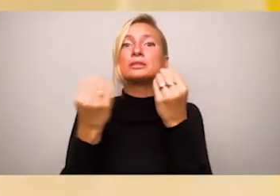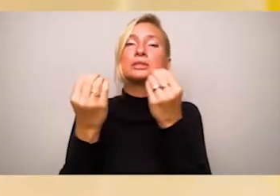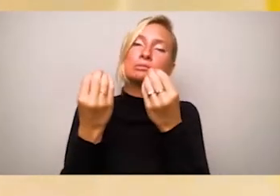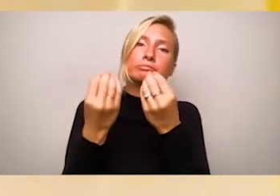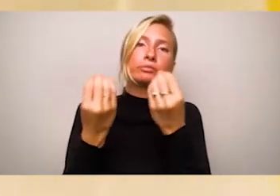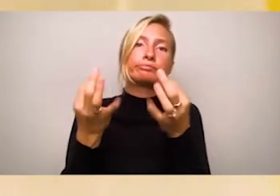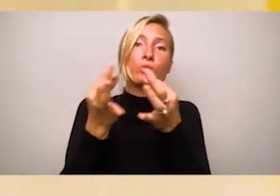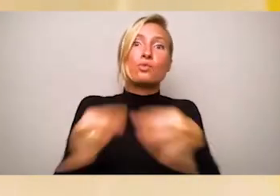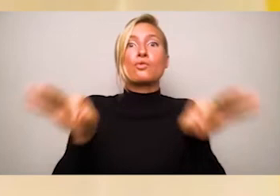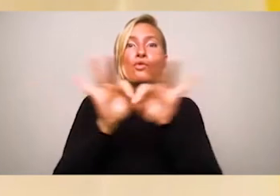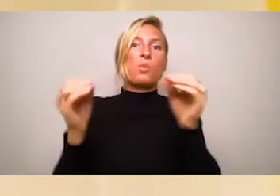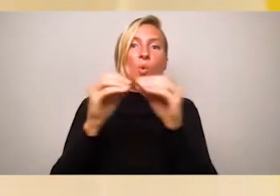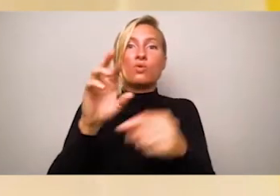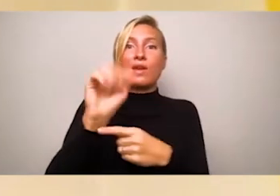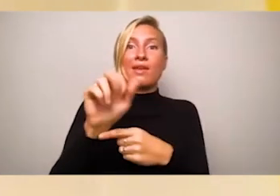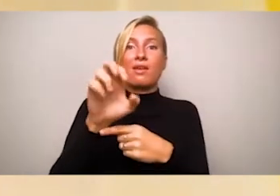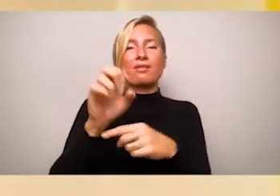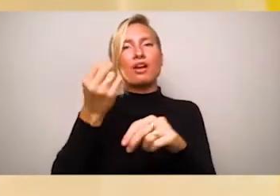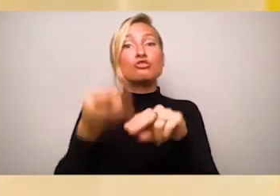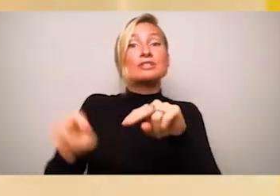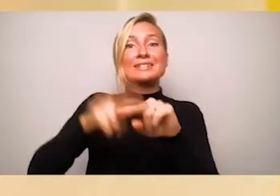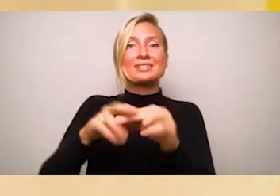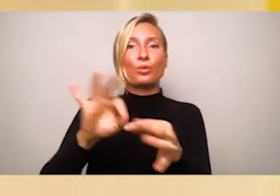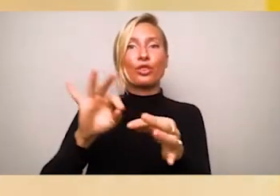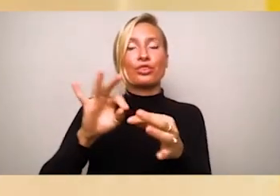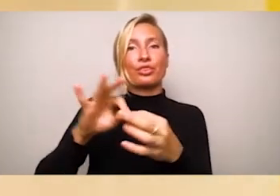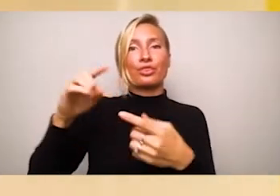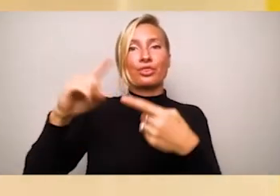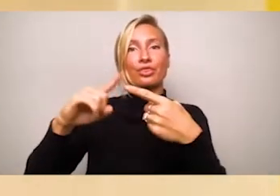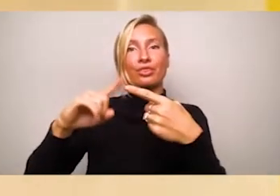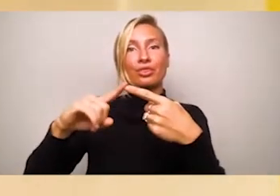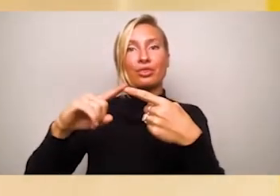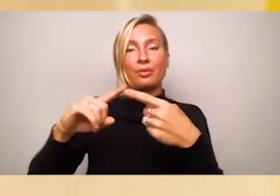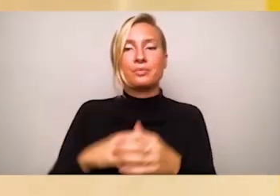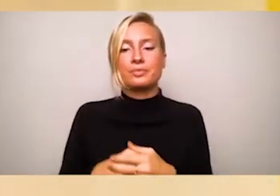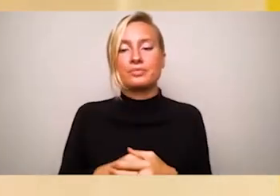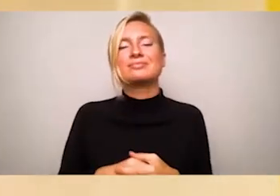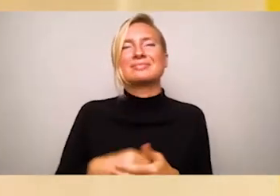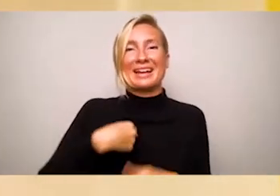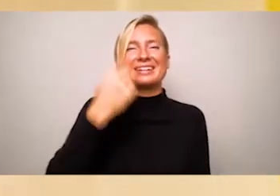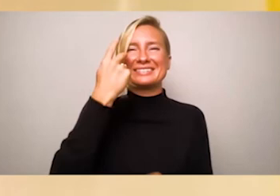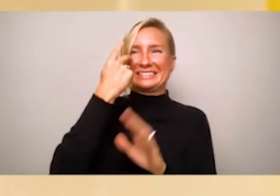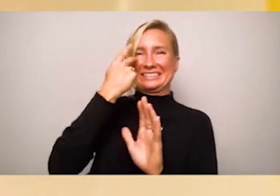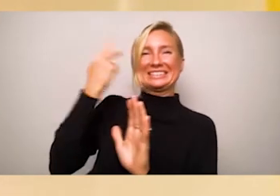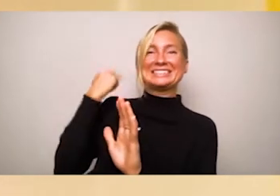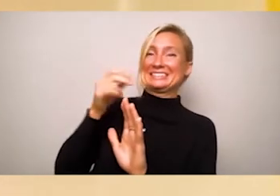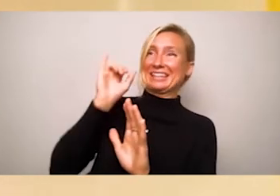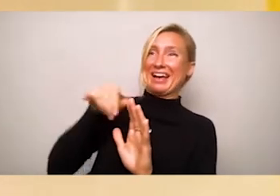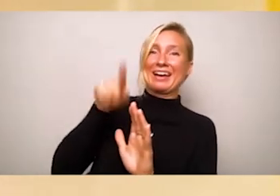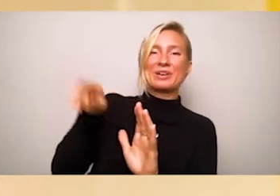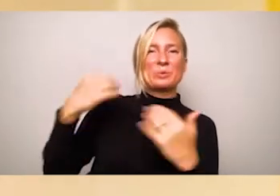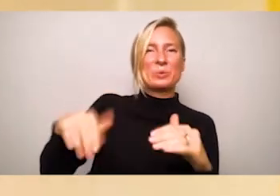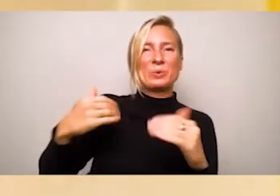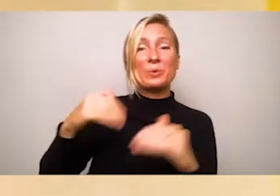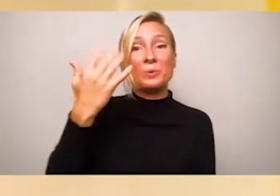this riddle because it was the very first I solved on my own. Young as I was, or maybe because